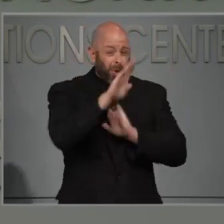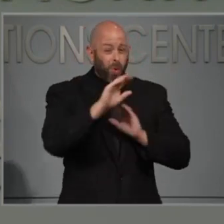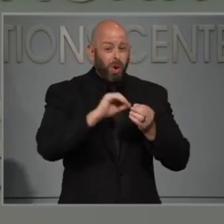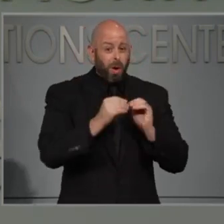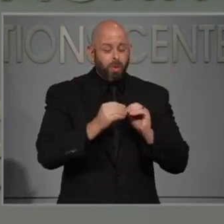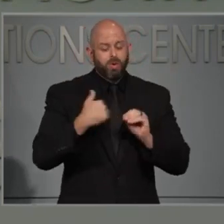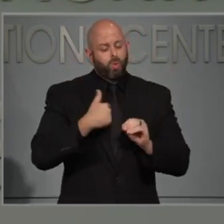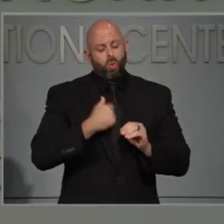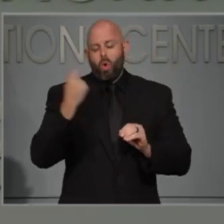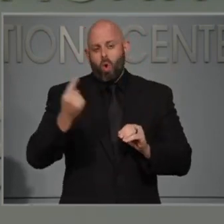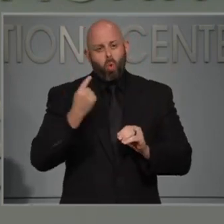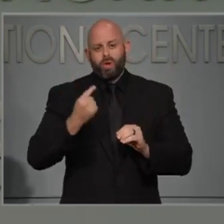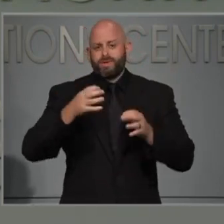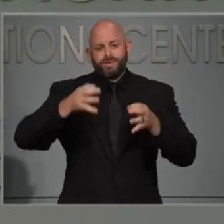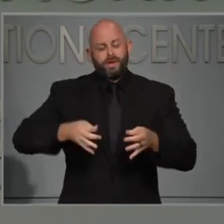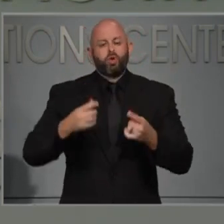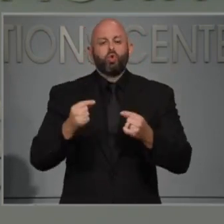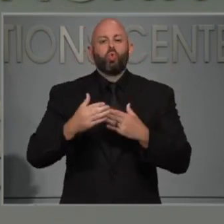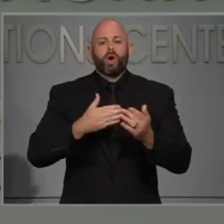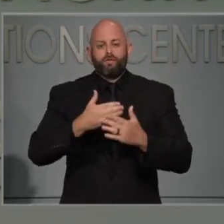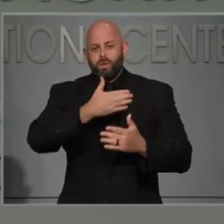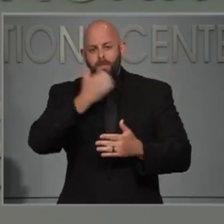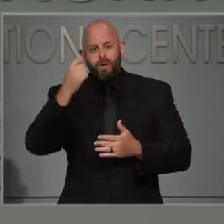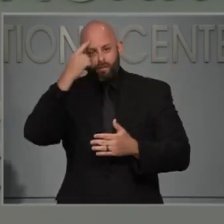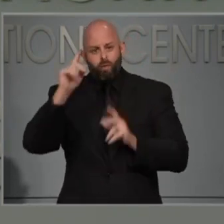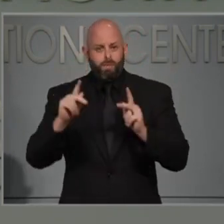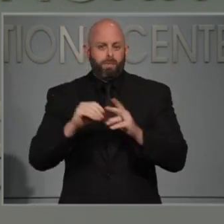health and safety of North Carolinians.